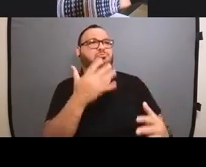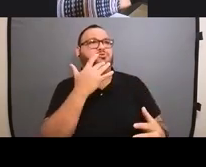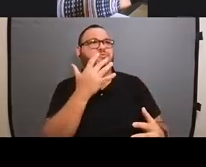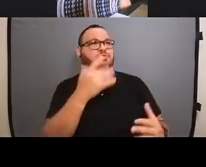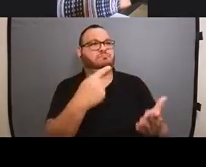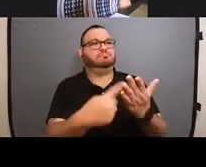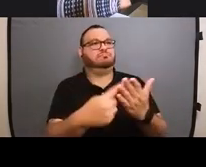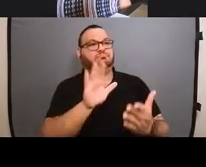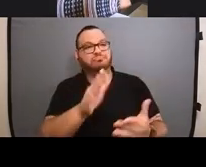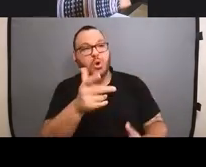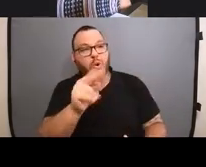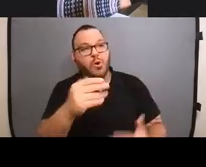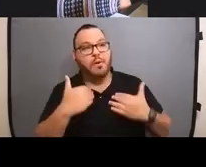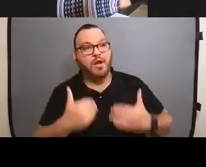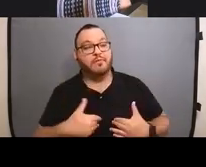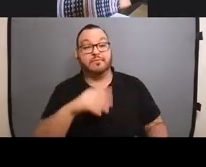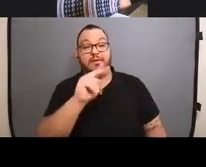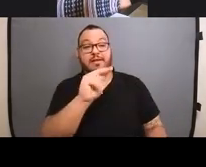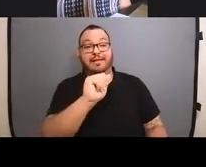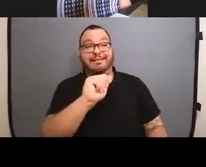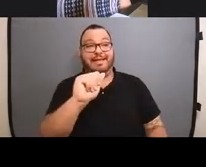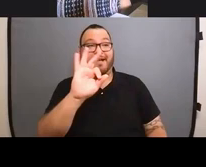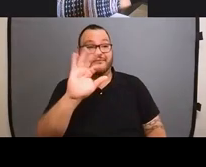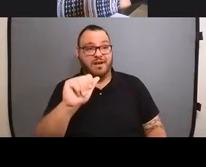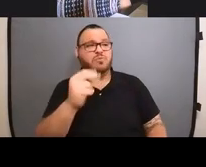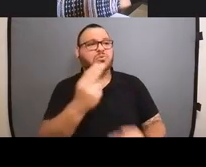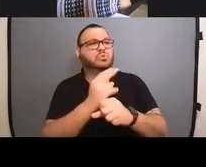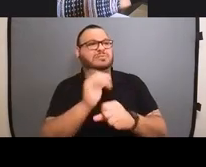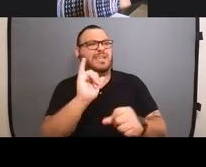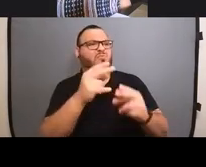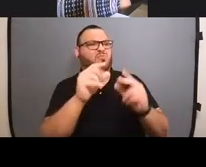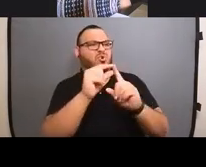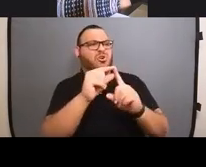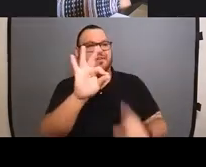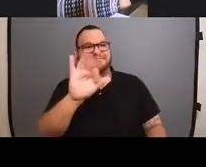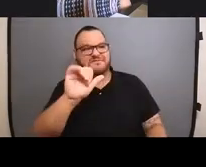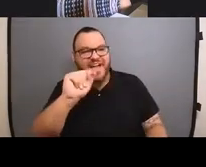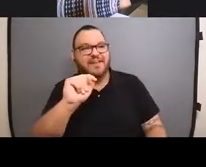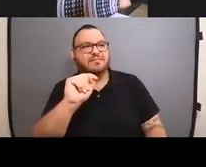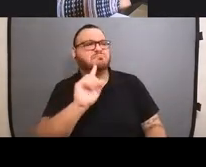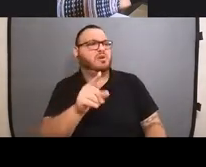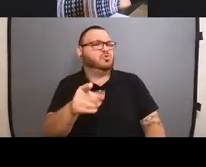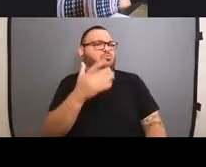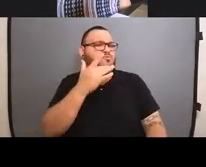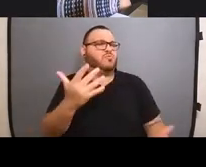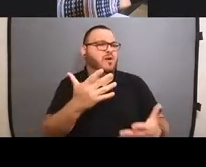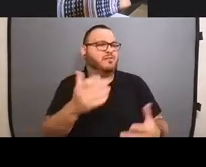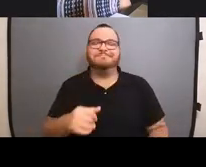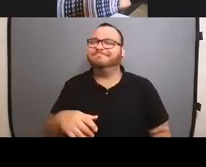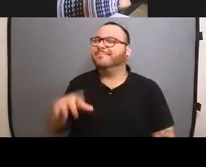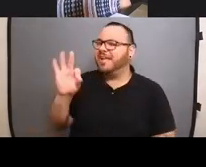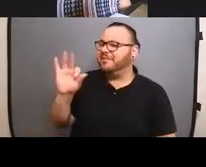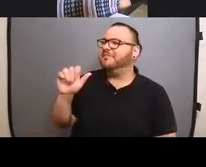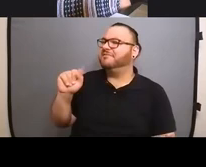Obviously at NAFA, use the word fat all the time. Um, what do you like? Uh, fat is the most common,